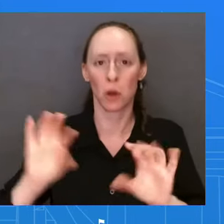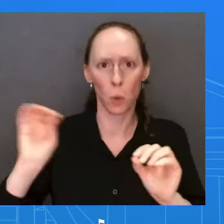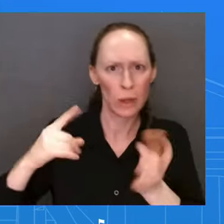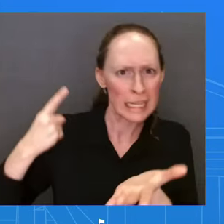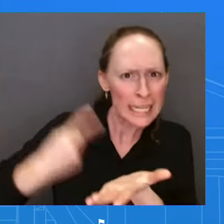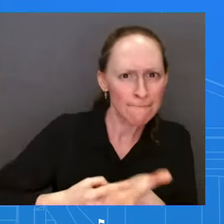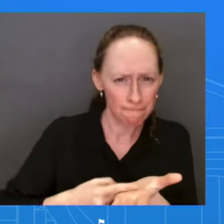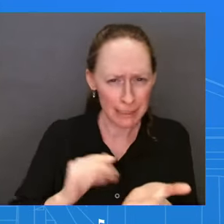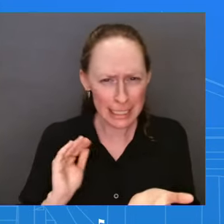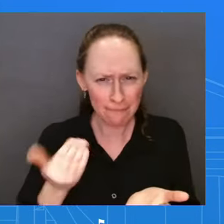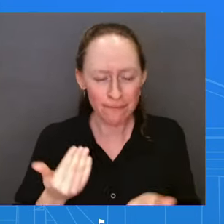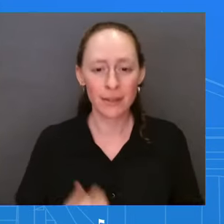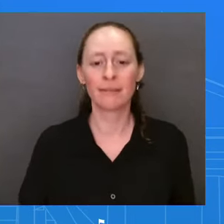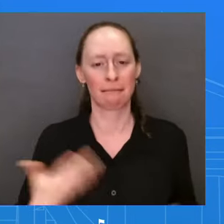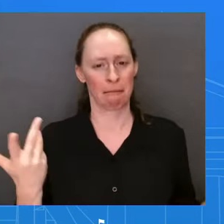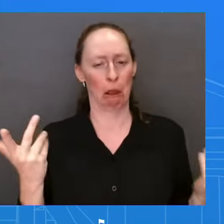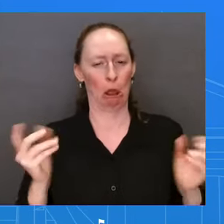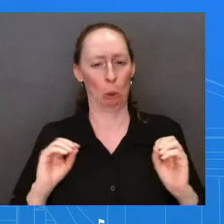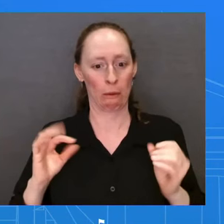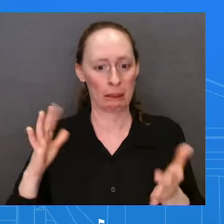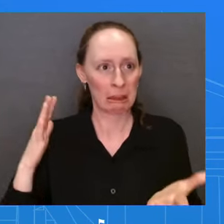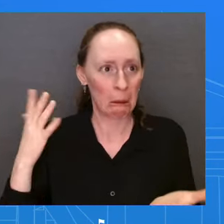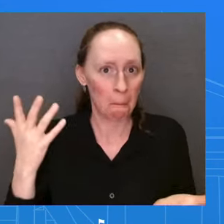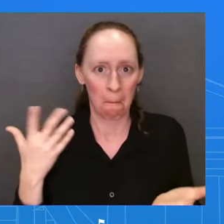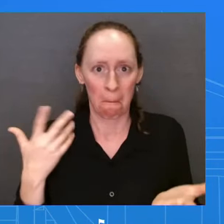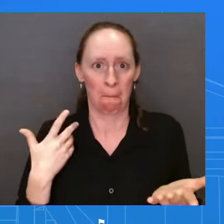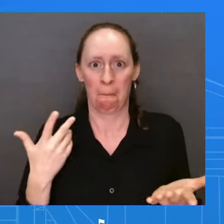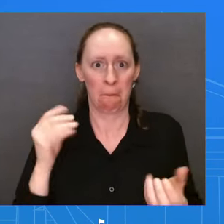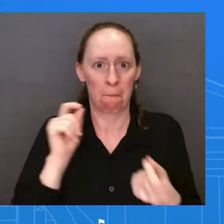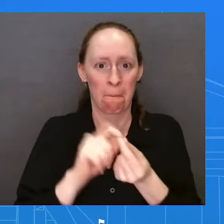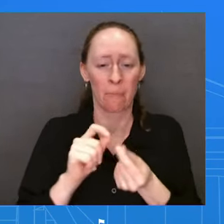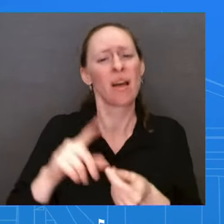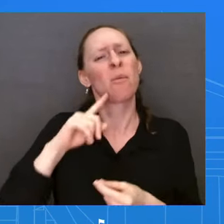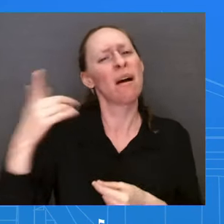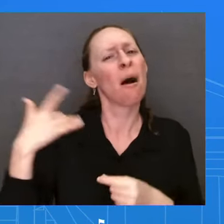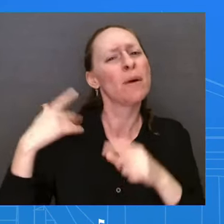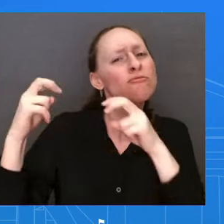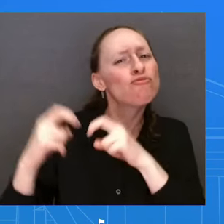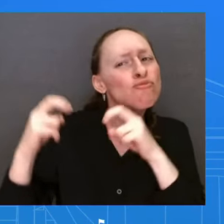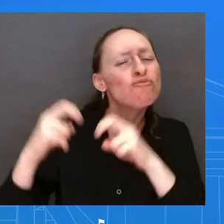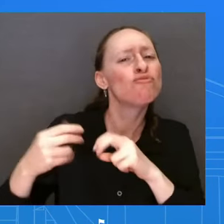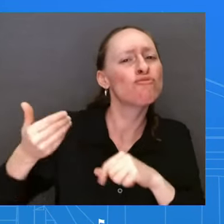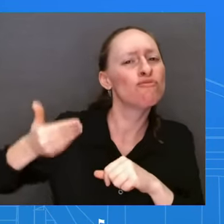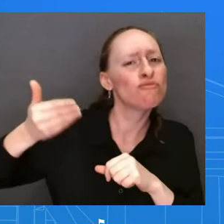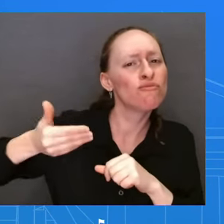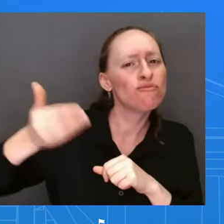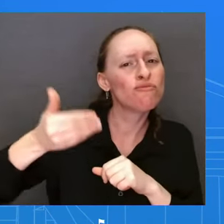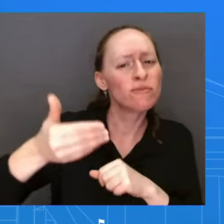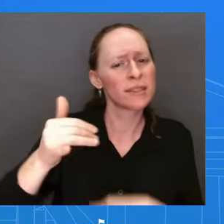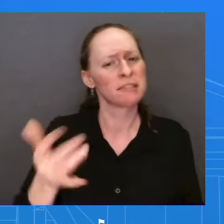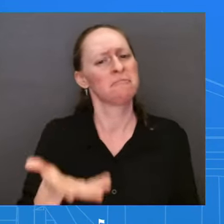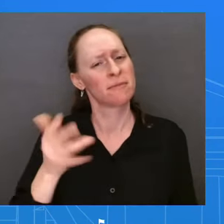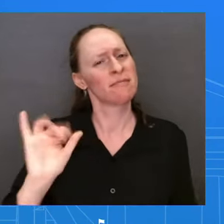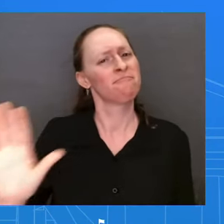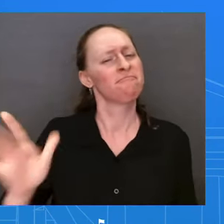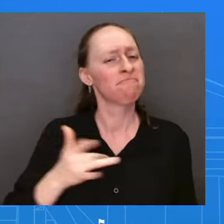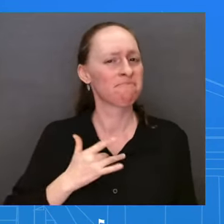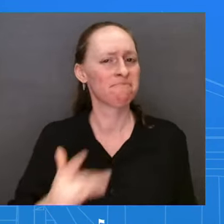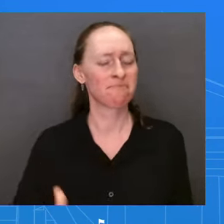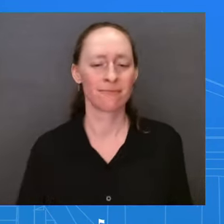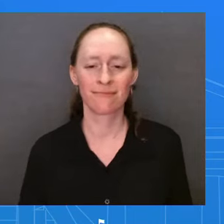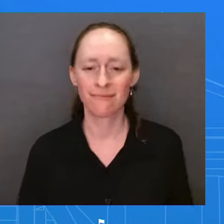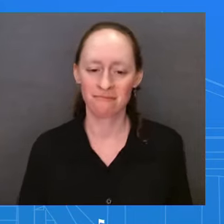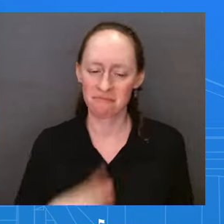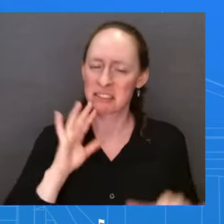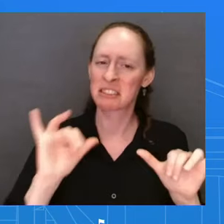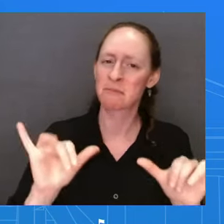this meeting. They meet regularly. This is part of that regular cadence of meetings, and I'm sure it will continue. And on the student